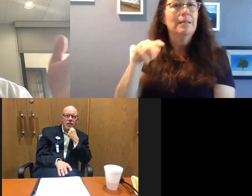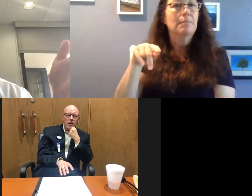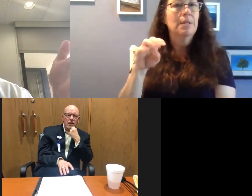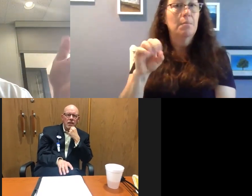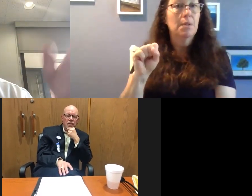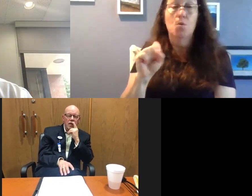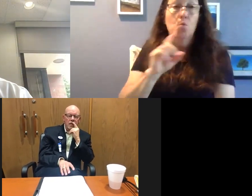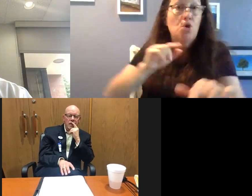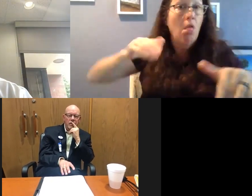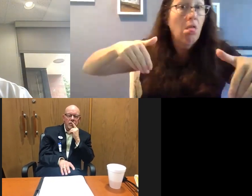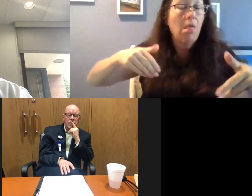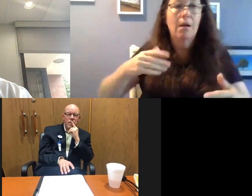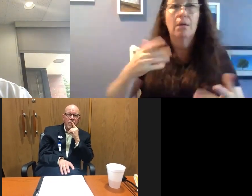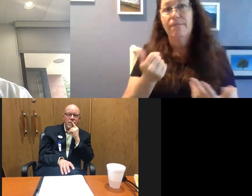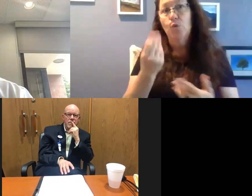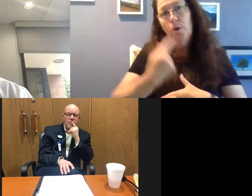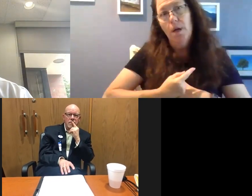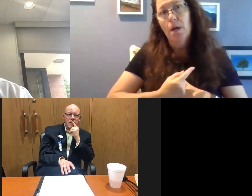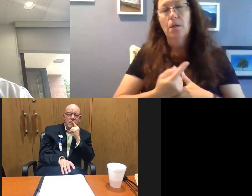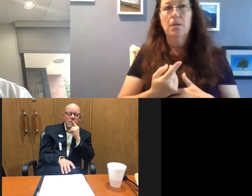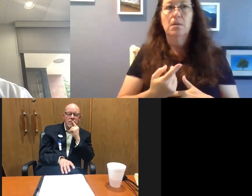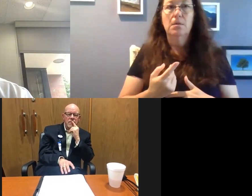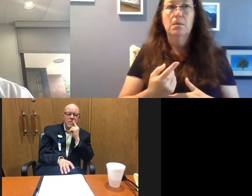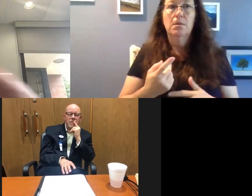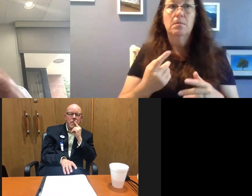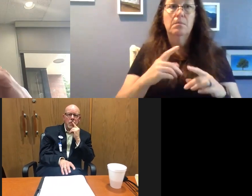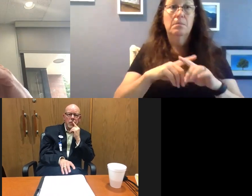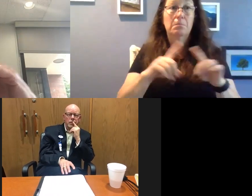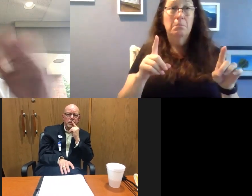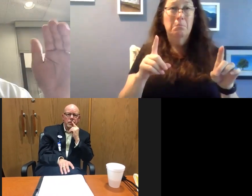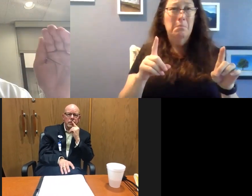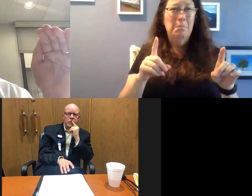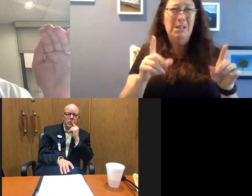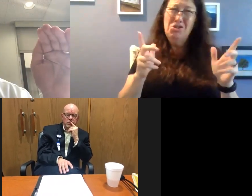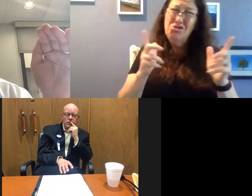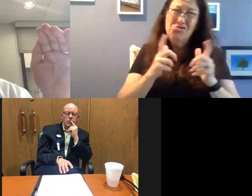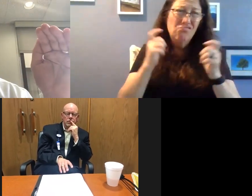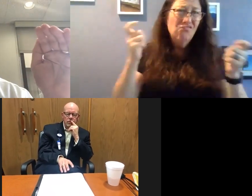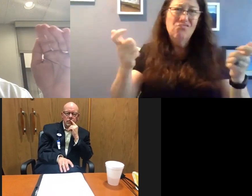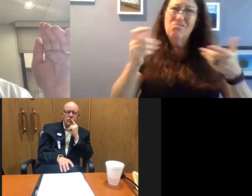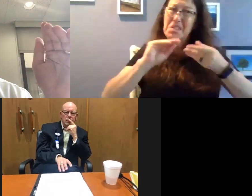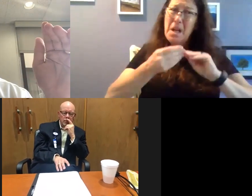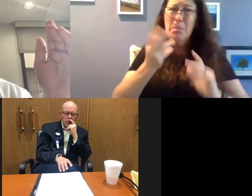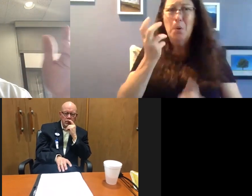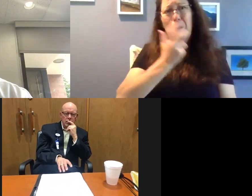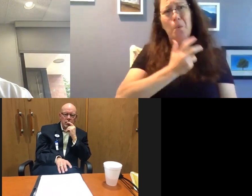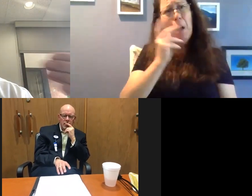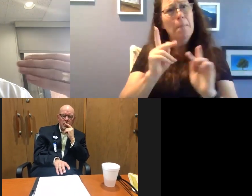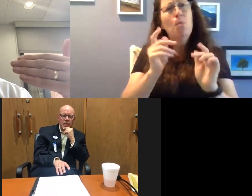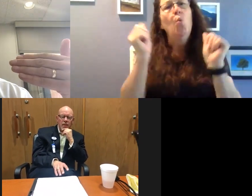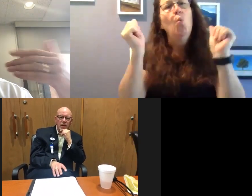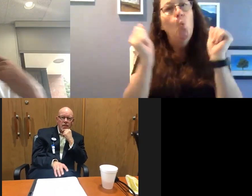have those results back because it takes a couple of days to get the results. That's a huge number of symptomatic patients.